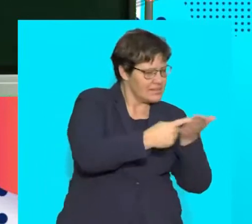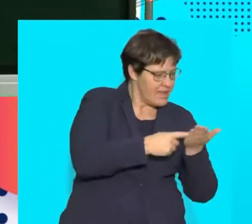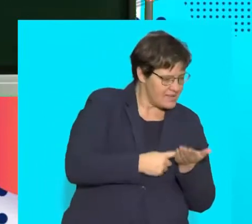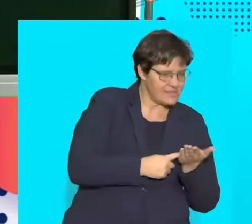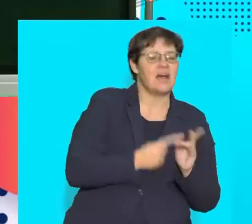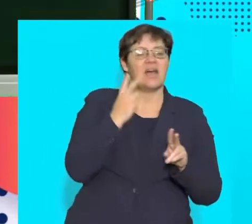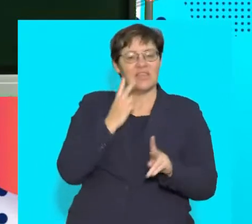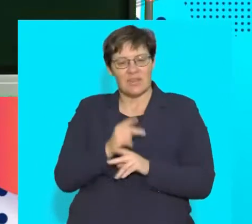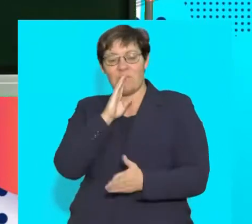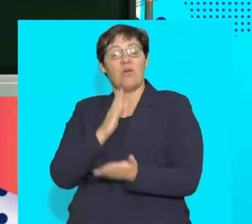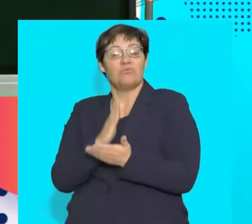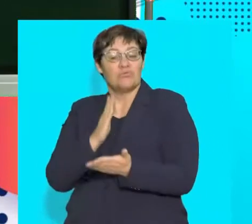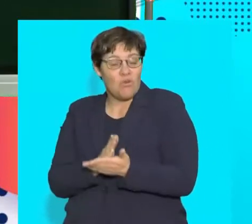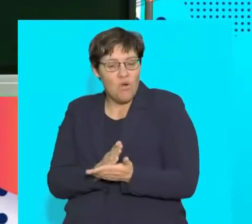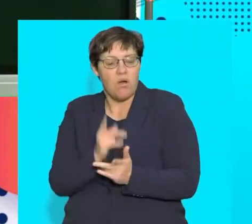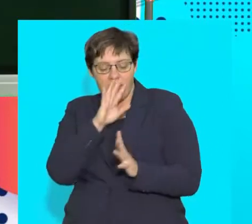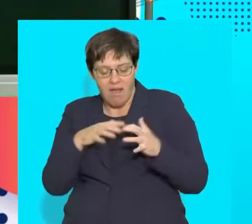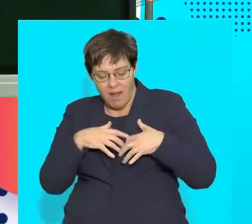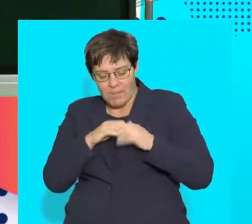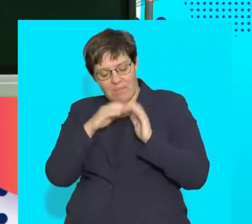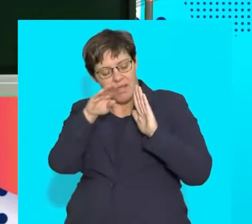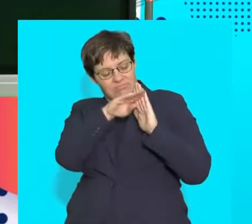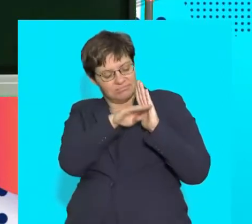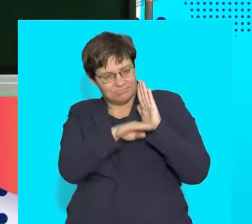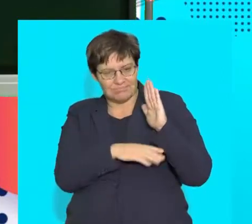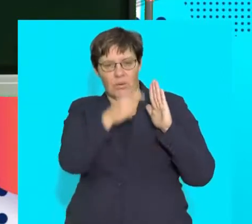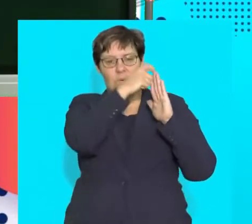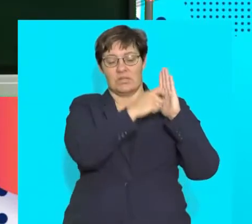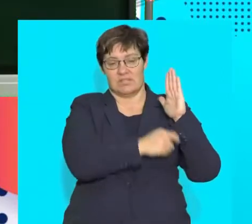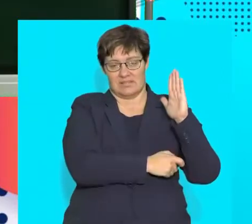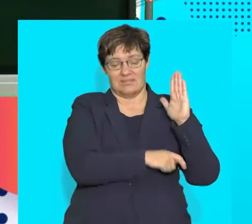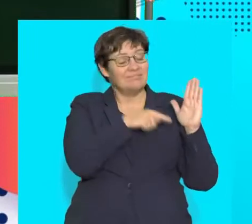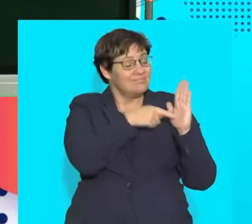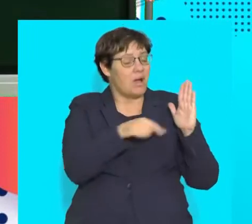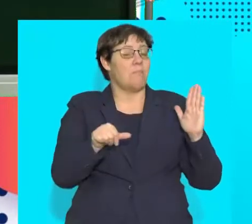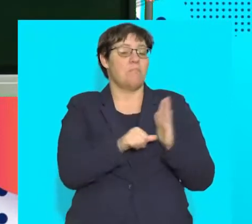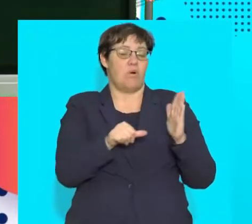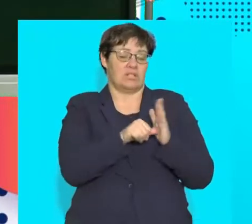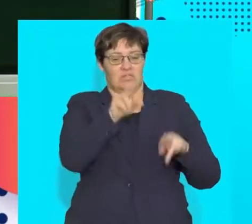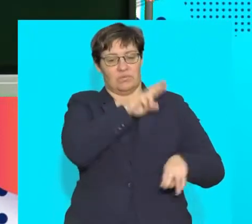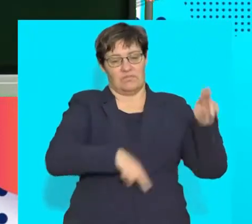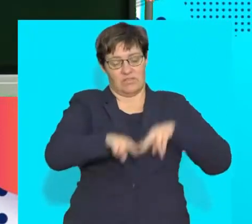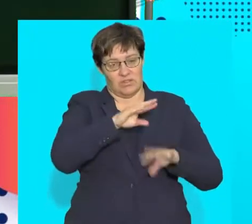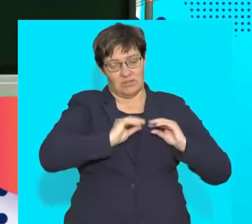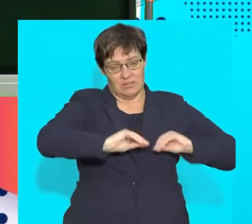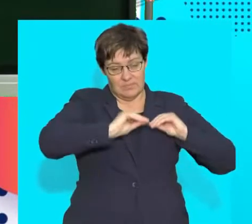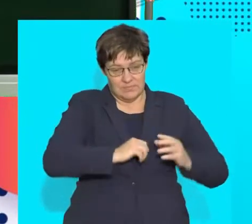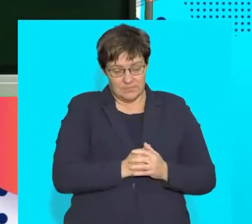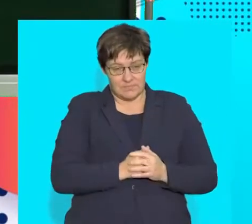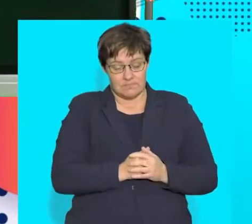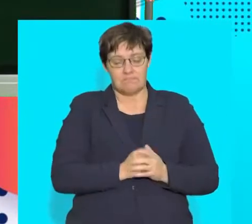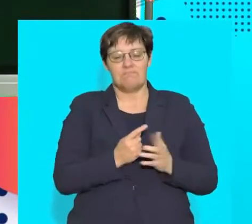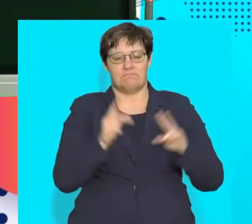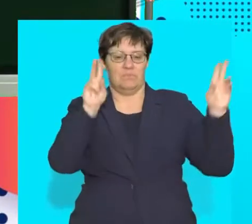say, ensure that you are able to create a list of terms. And that is fundamental to a revision lesson around